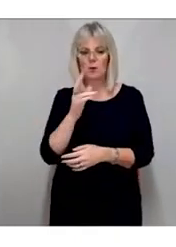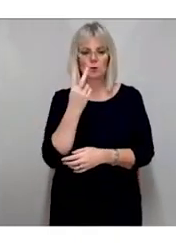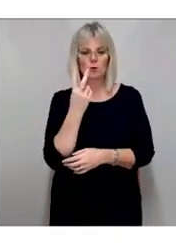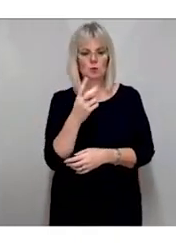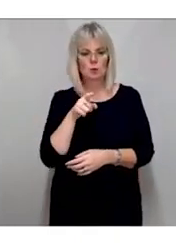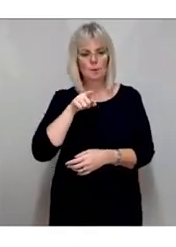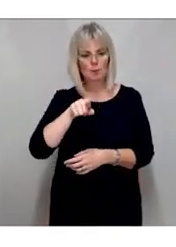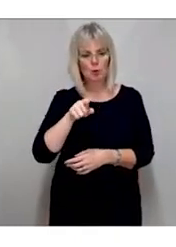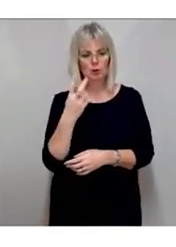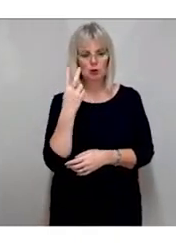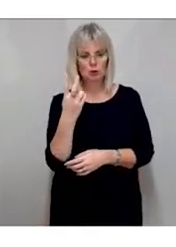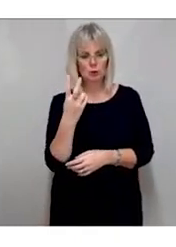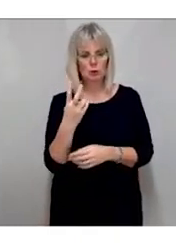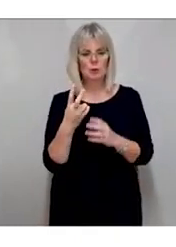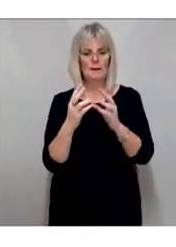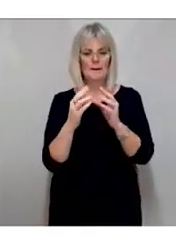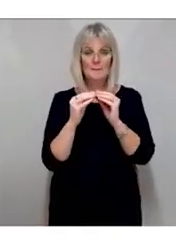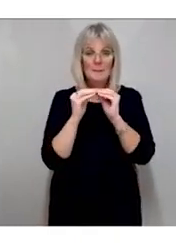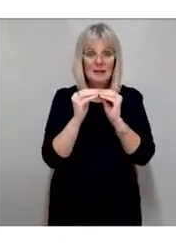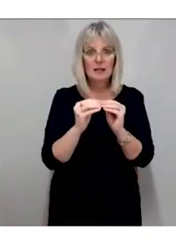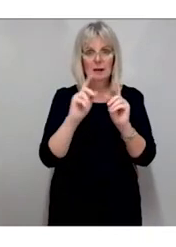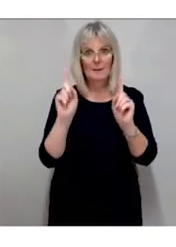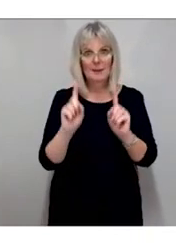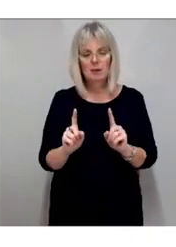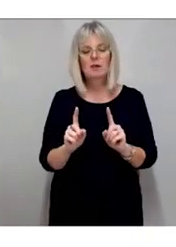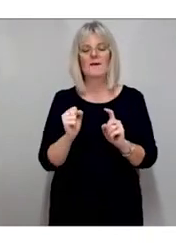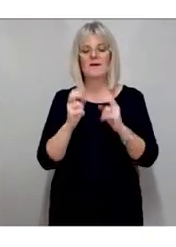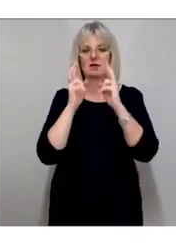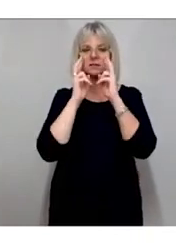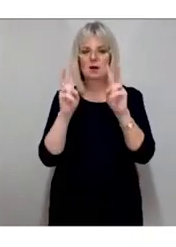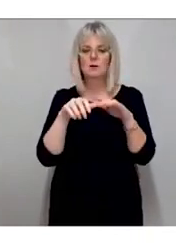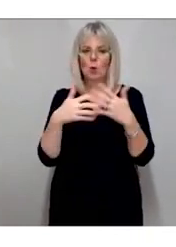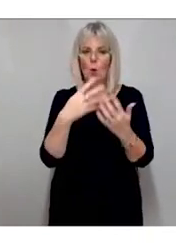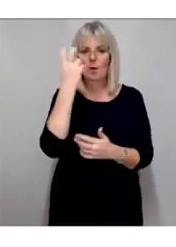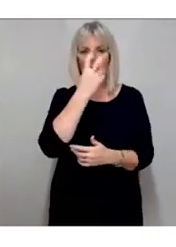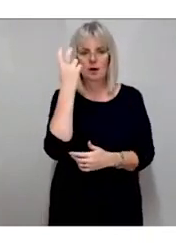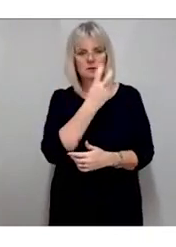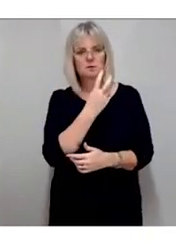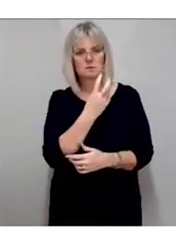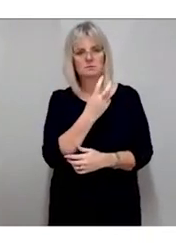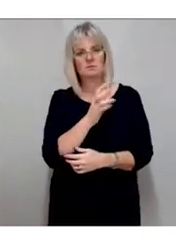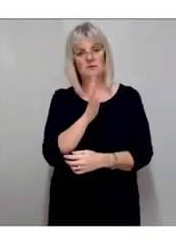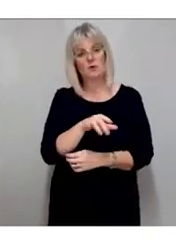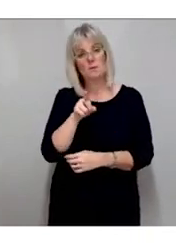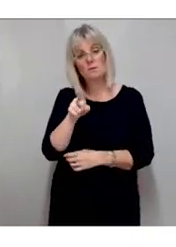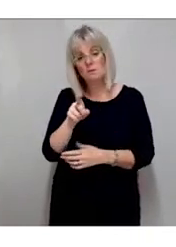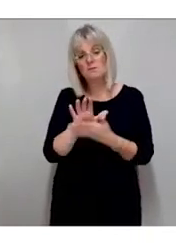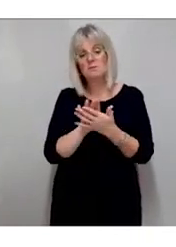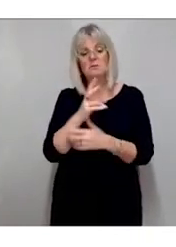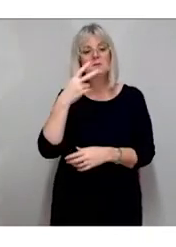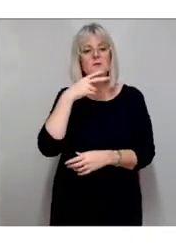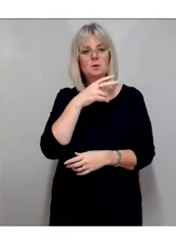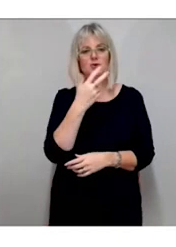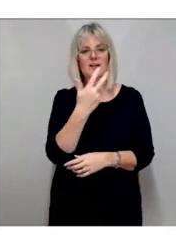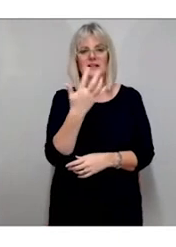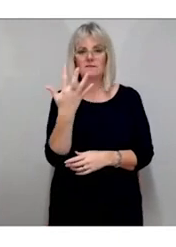world have a vision impairment or blindness. Of these, 285 million people are blind or have a moderate or